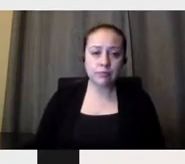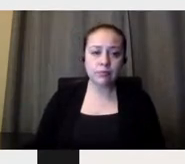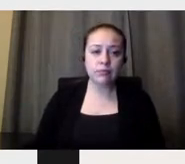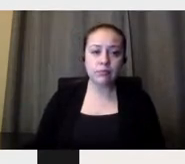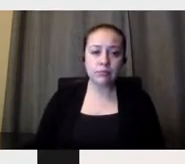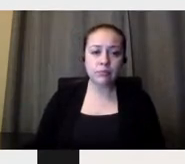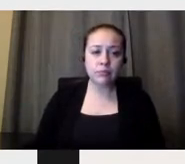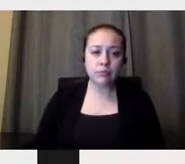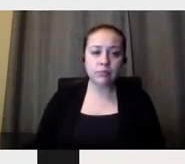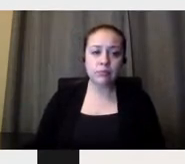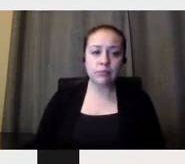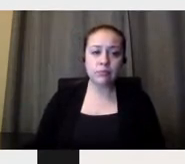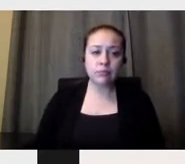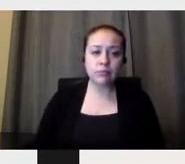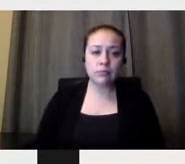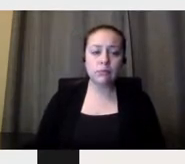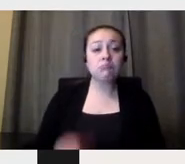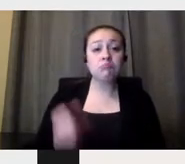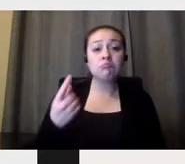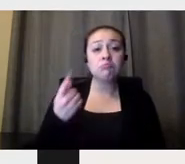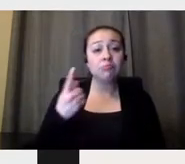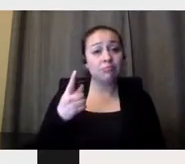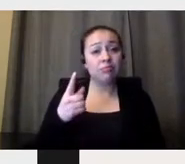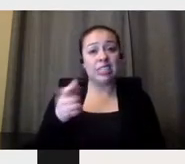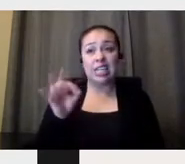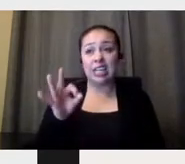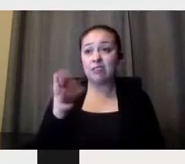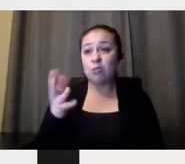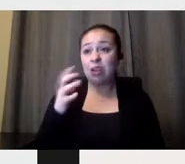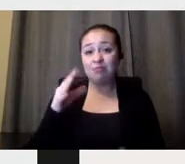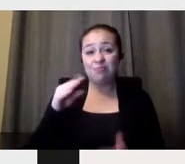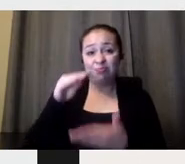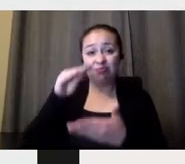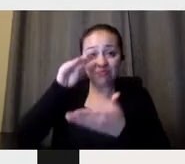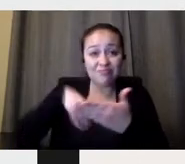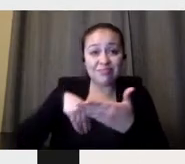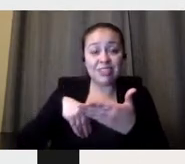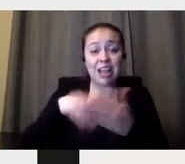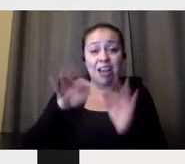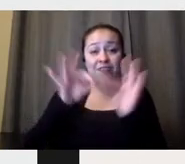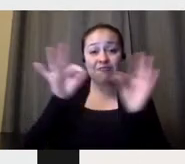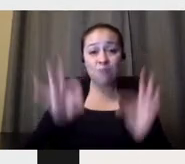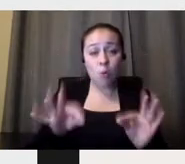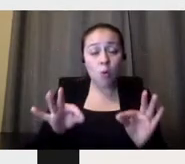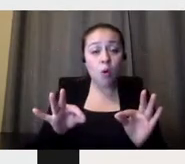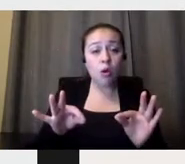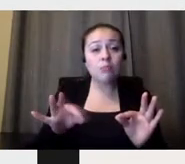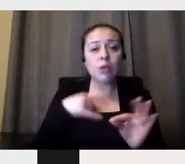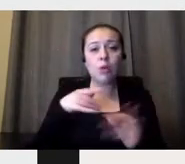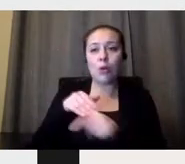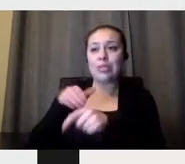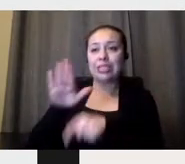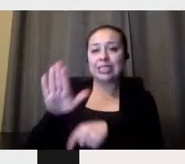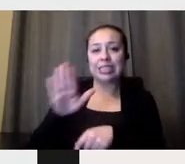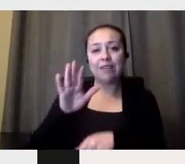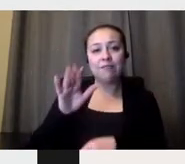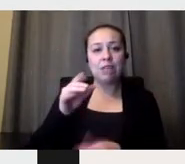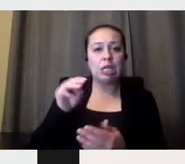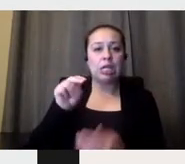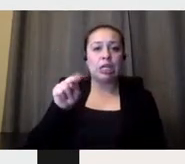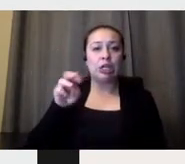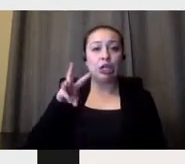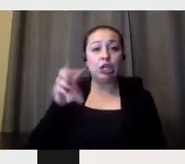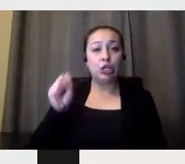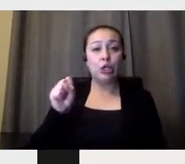a form that please fill it with your name and your email and you will receive a newsletter letting you know